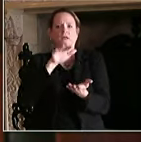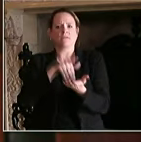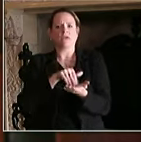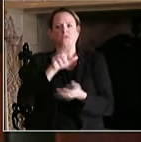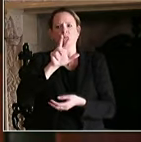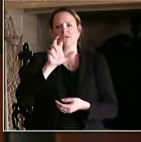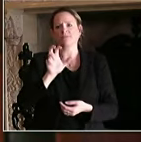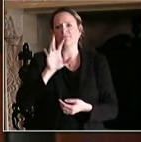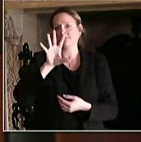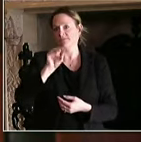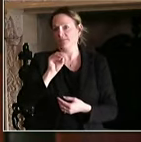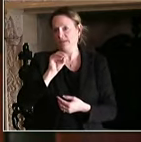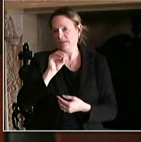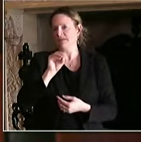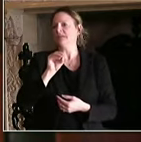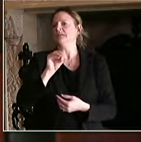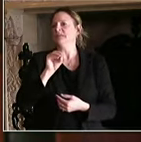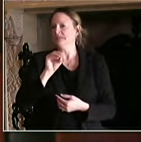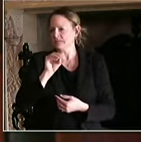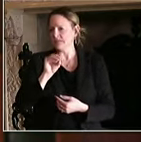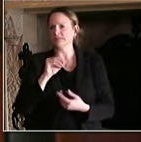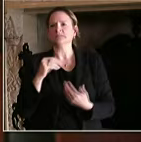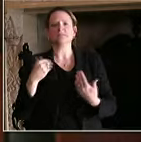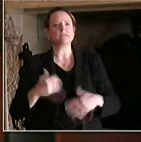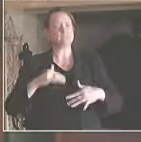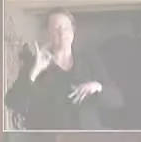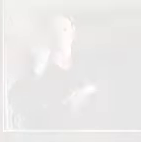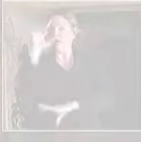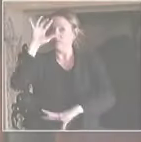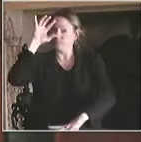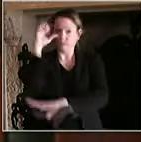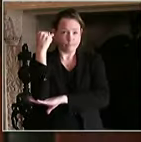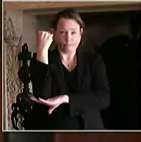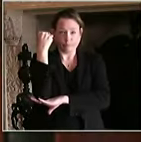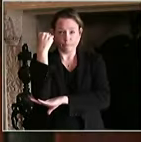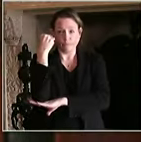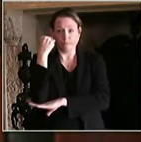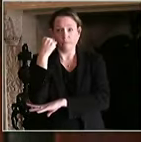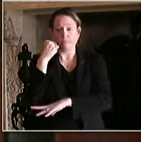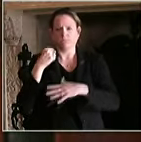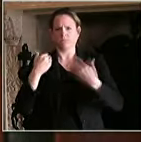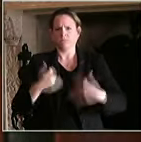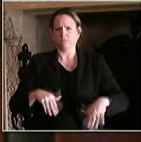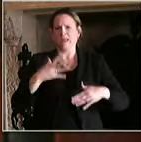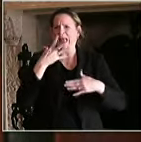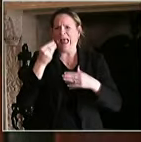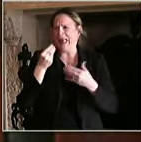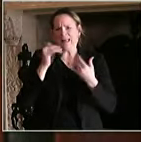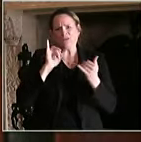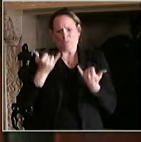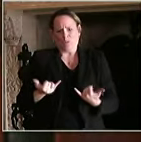previous record for positive cases four times, including today. These numbers are not the result of more testing.